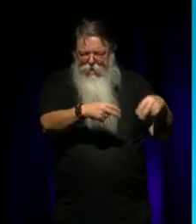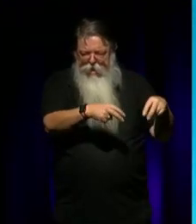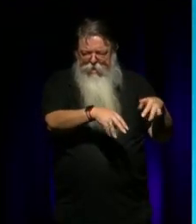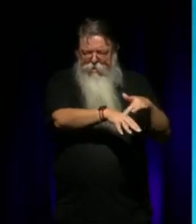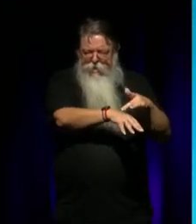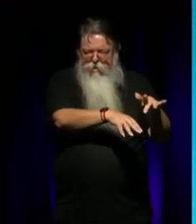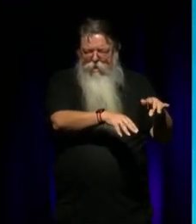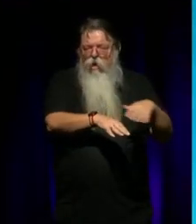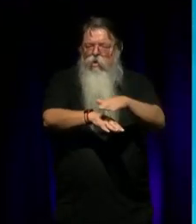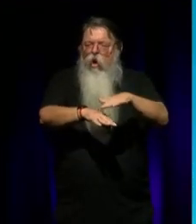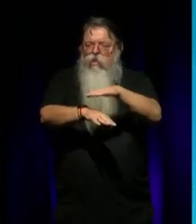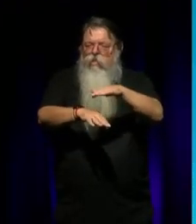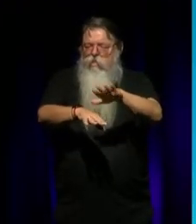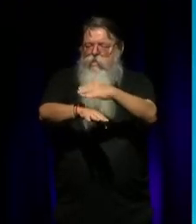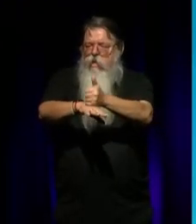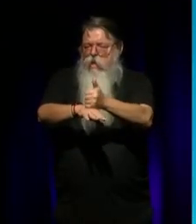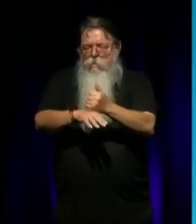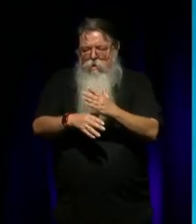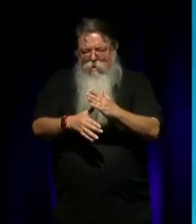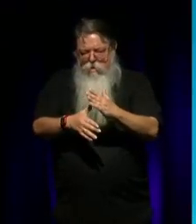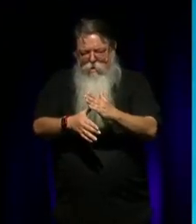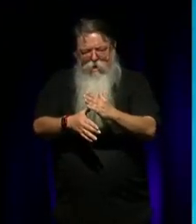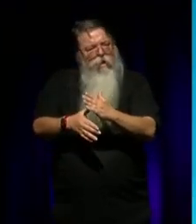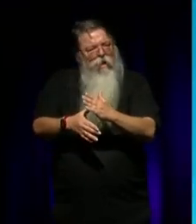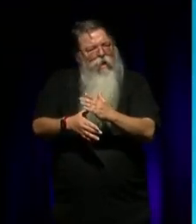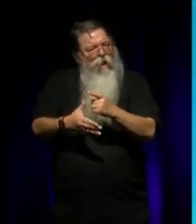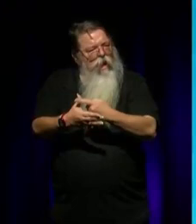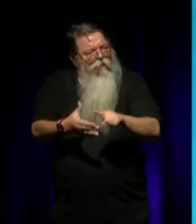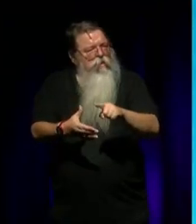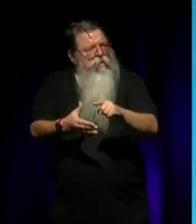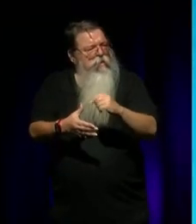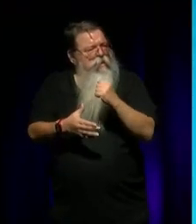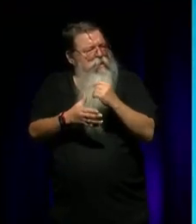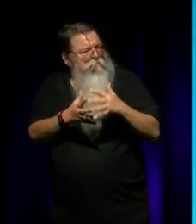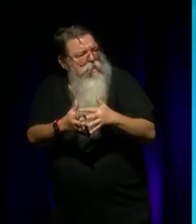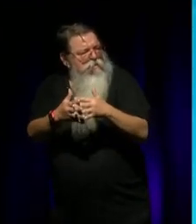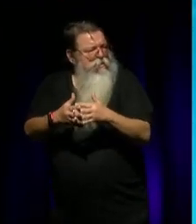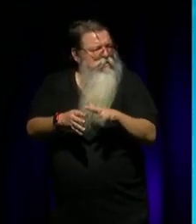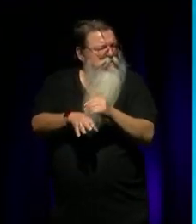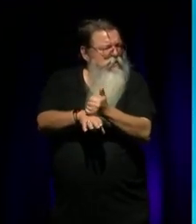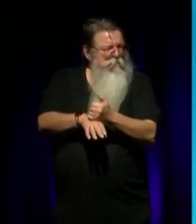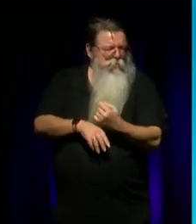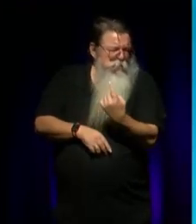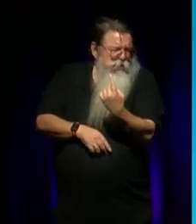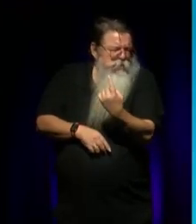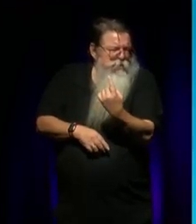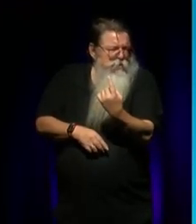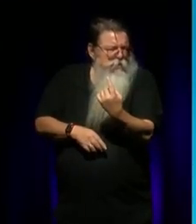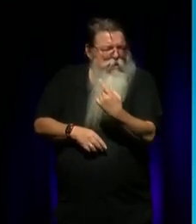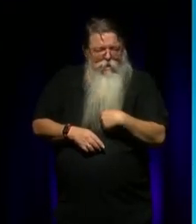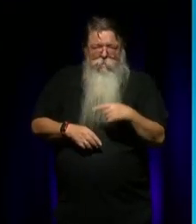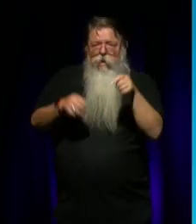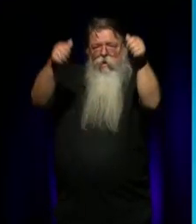by an African American in the early 70s and everybody else. And it was the only one of its kind. And they just had an advertisement